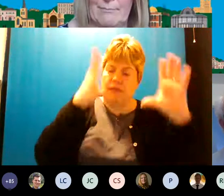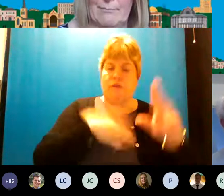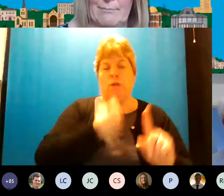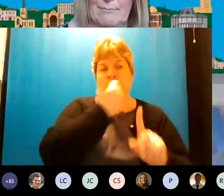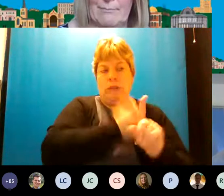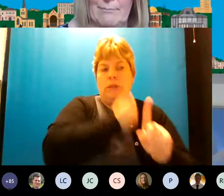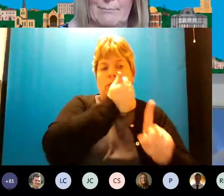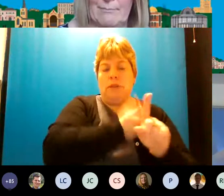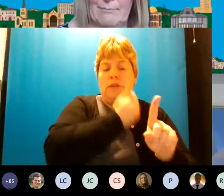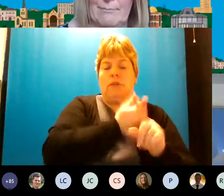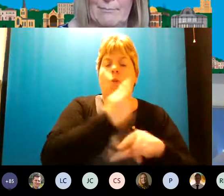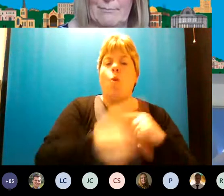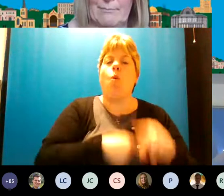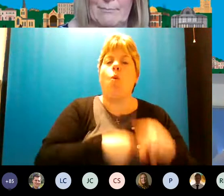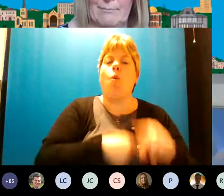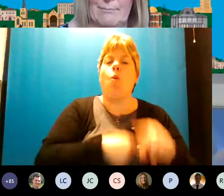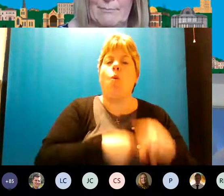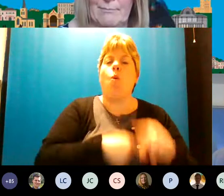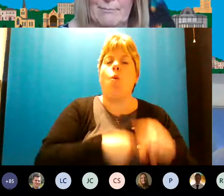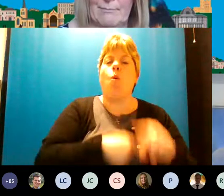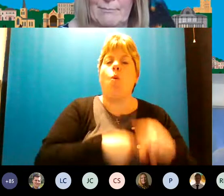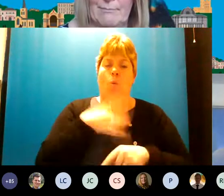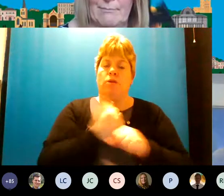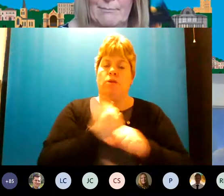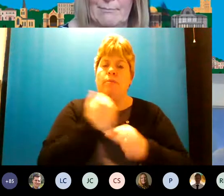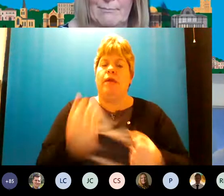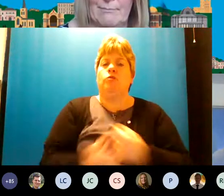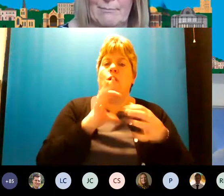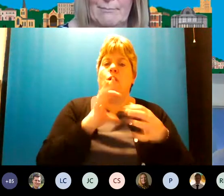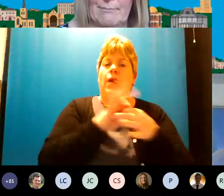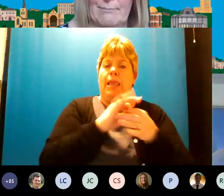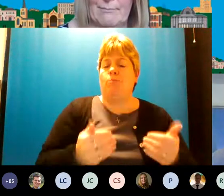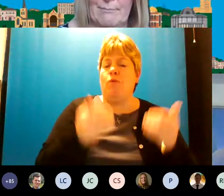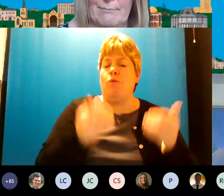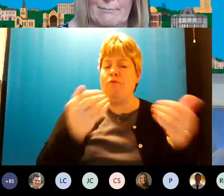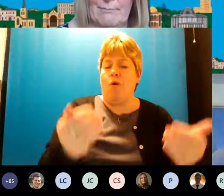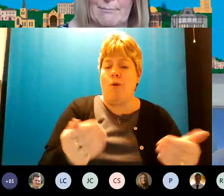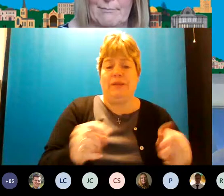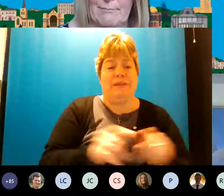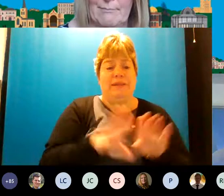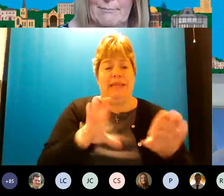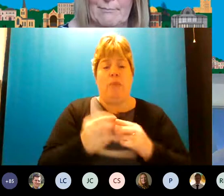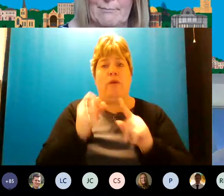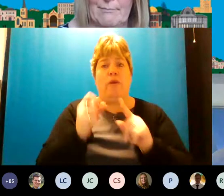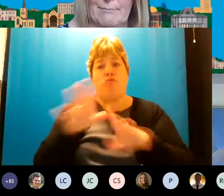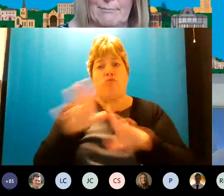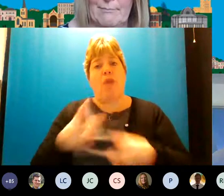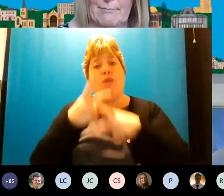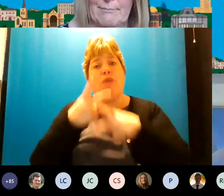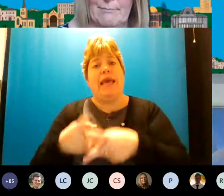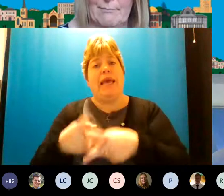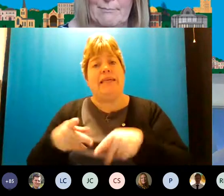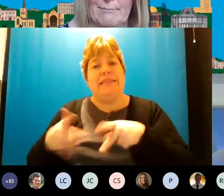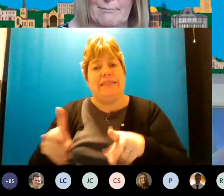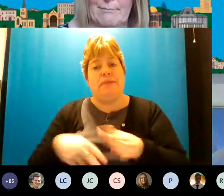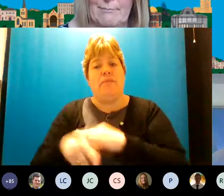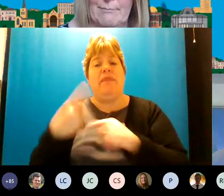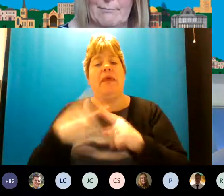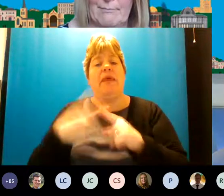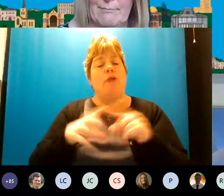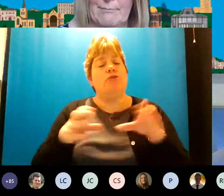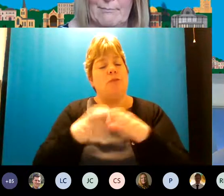all these things but we wanted to make those stronger links going forward just like we have with primary care system emergency departments